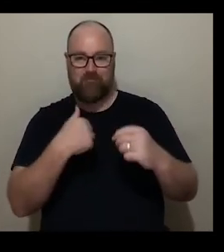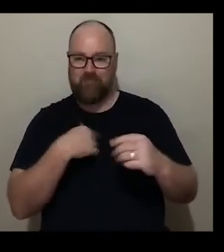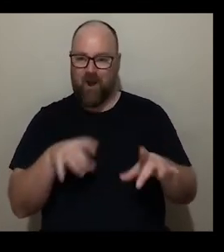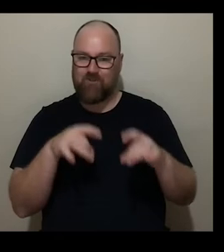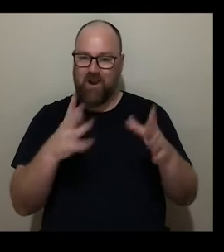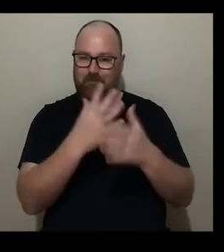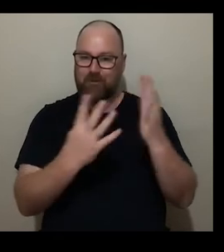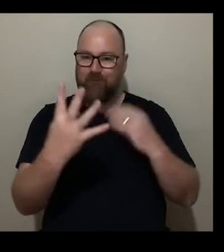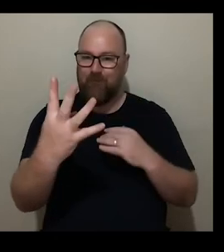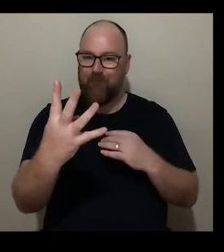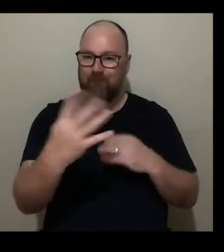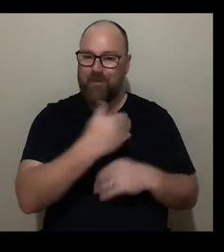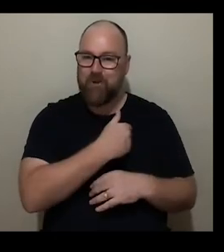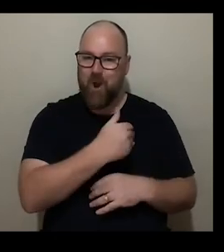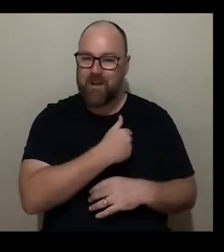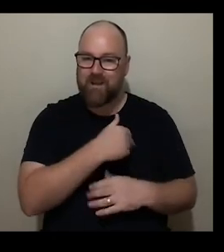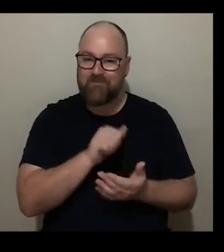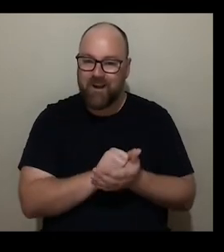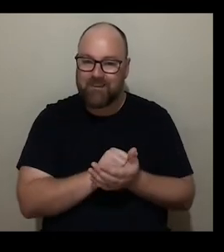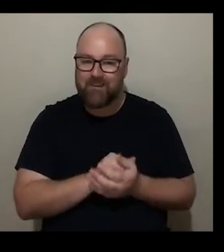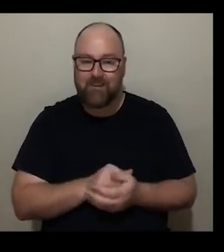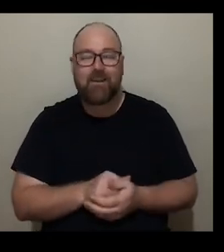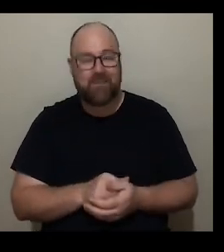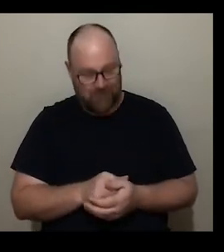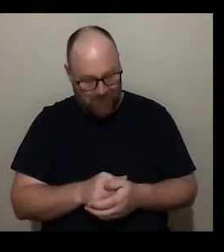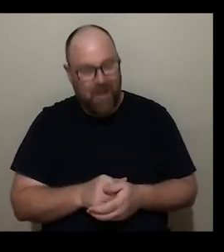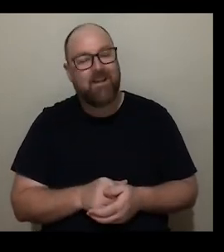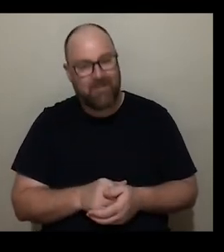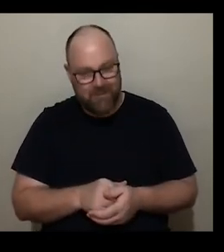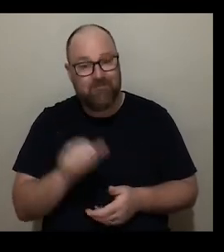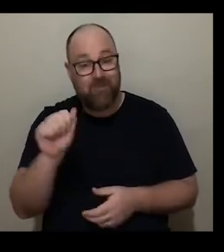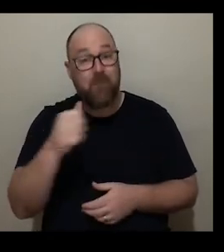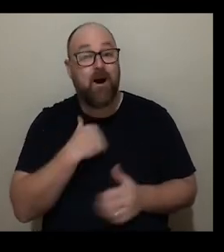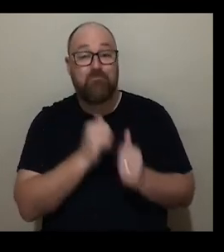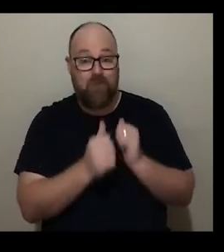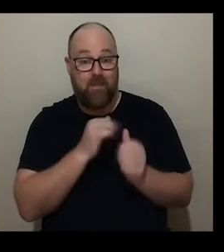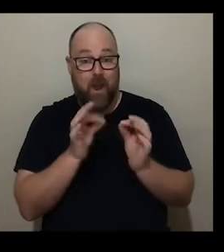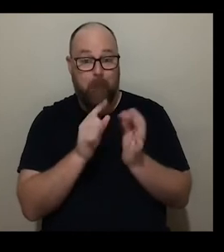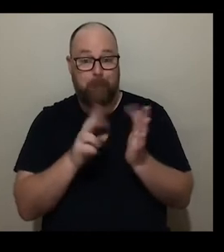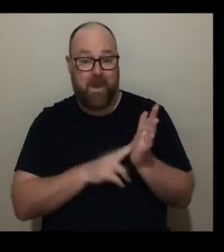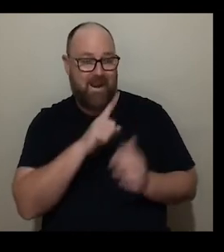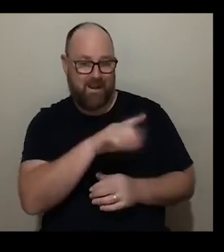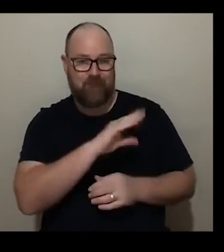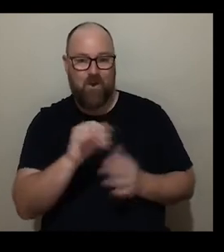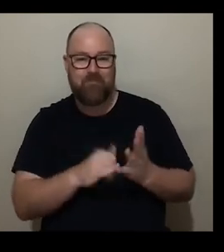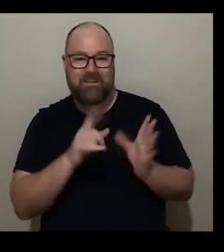i know it's just it's just crazy you know what as well my brother ben uh lives in sydney and i was